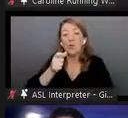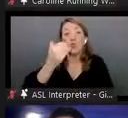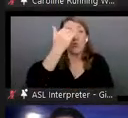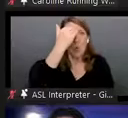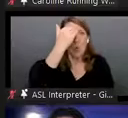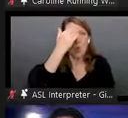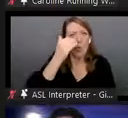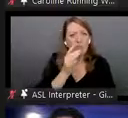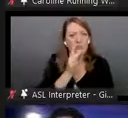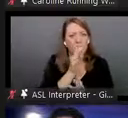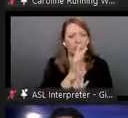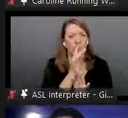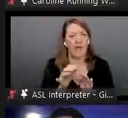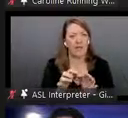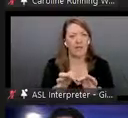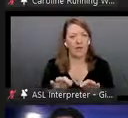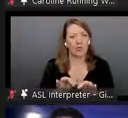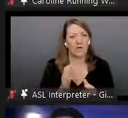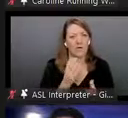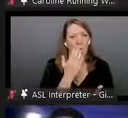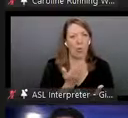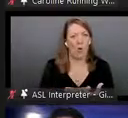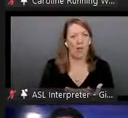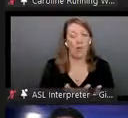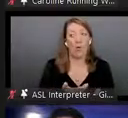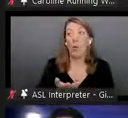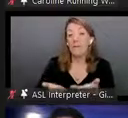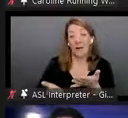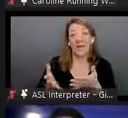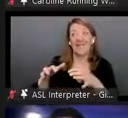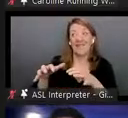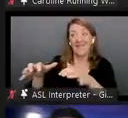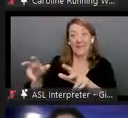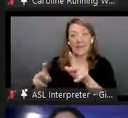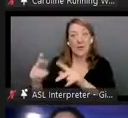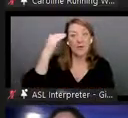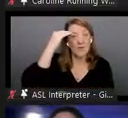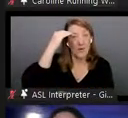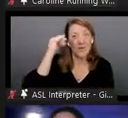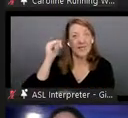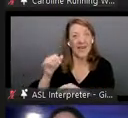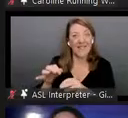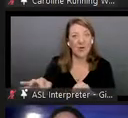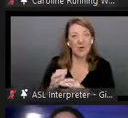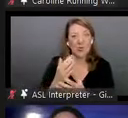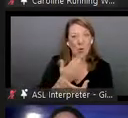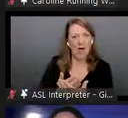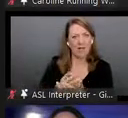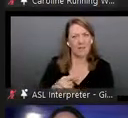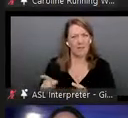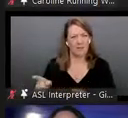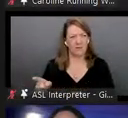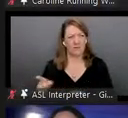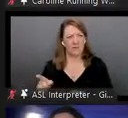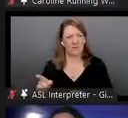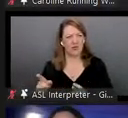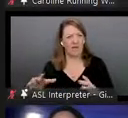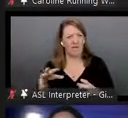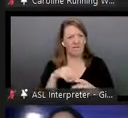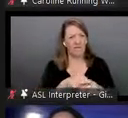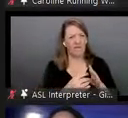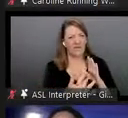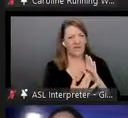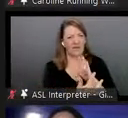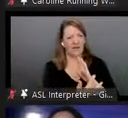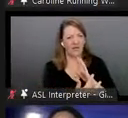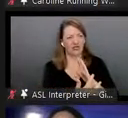or maybe, um, there are lots of people who know the language really well, but, um, those people might not be in the tech communities who have these kind of, um,